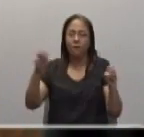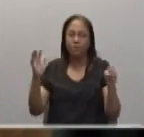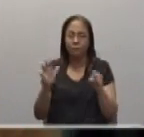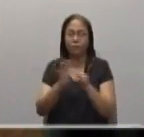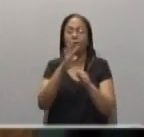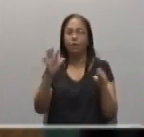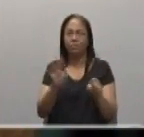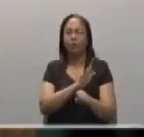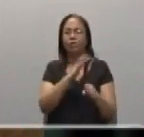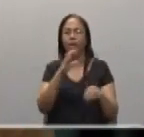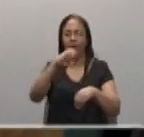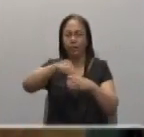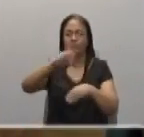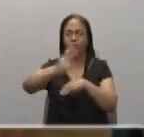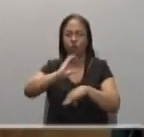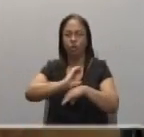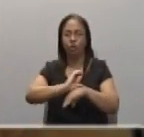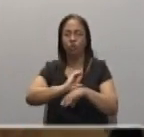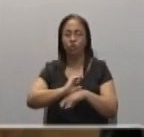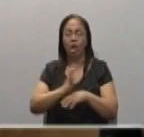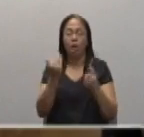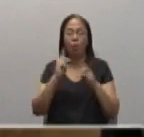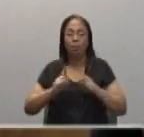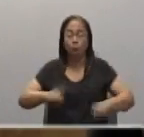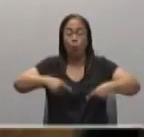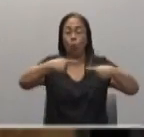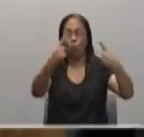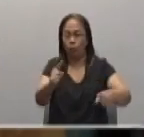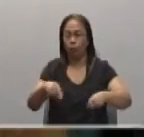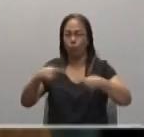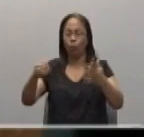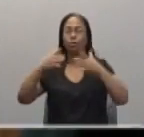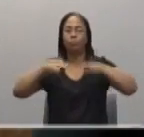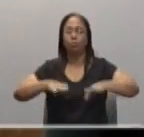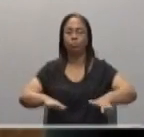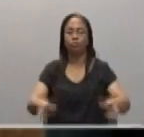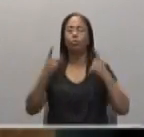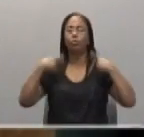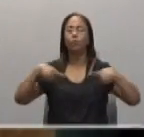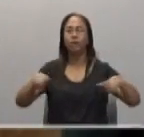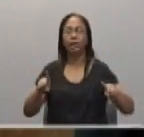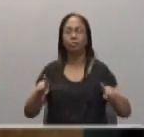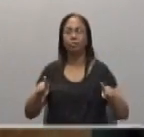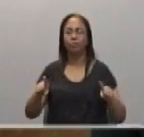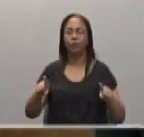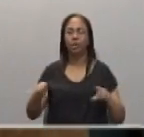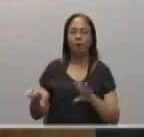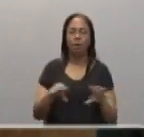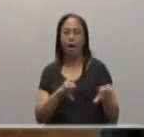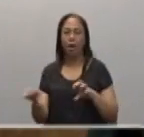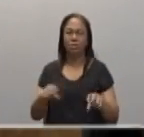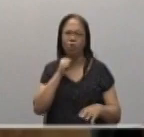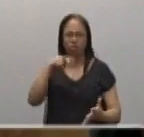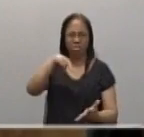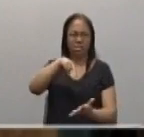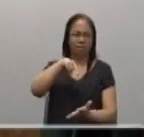go, go, go. So, go means that we have to move. The Church is on move. We cannot just stand and